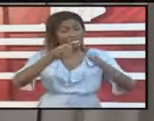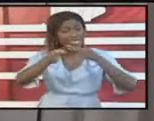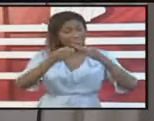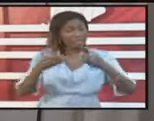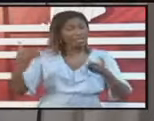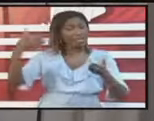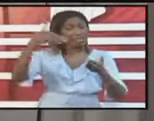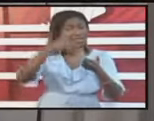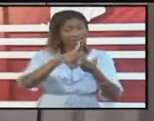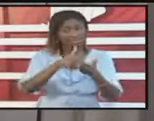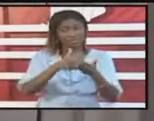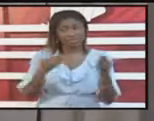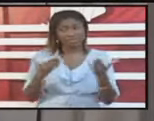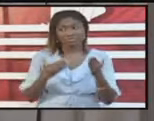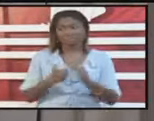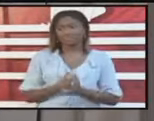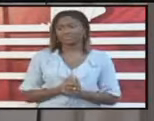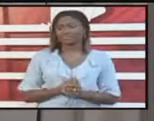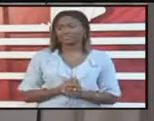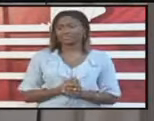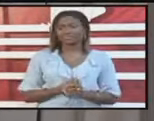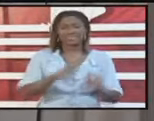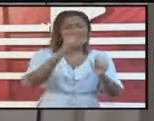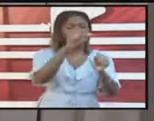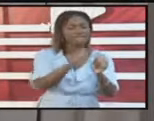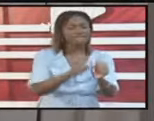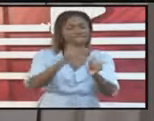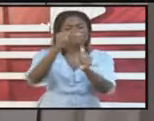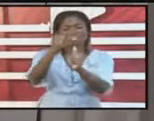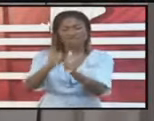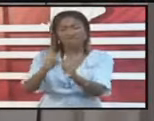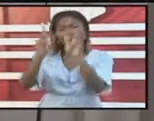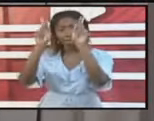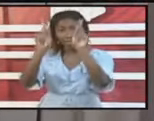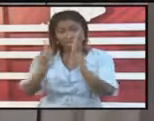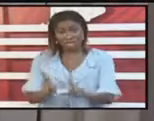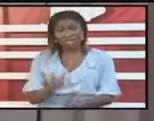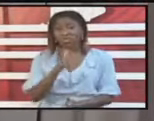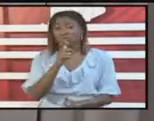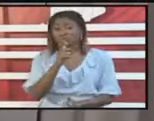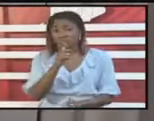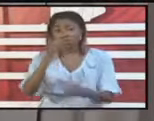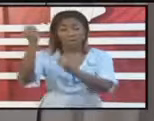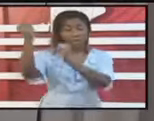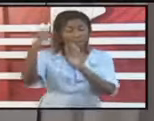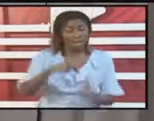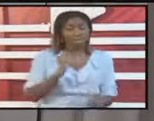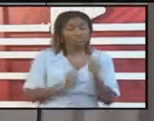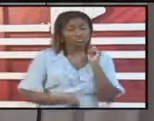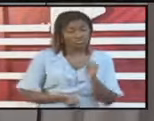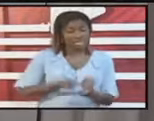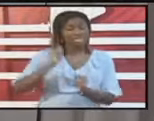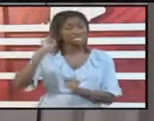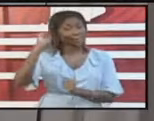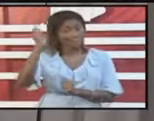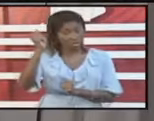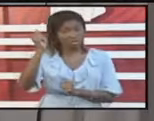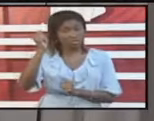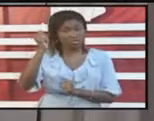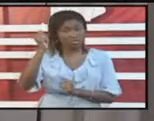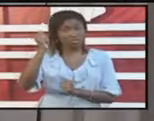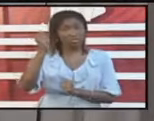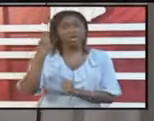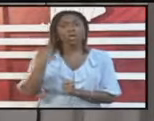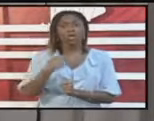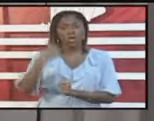attention. Every single person who is allowed to enter Trinidad and Tobago is being granted approval to do